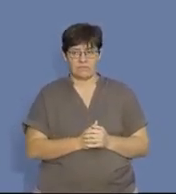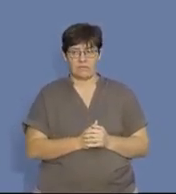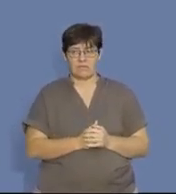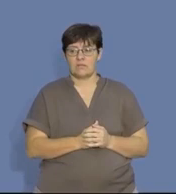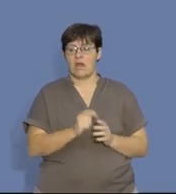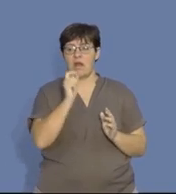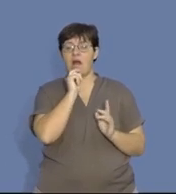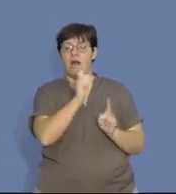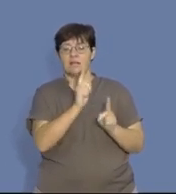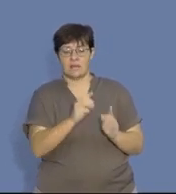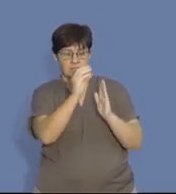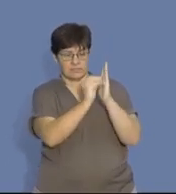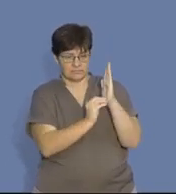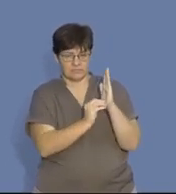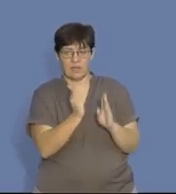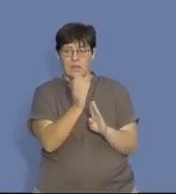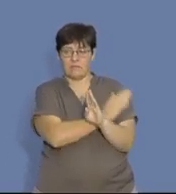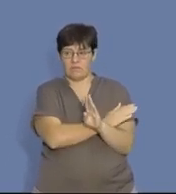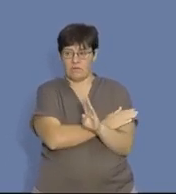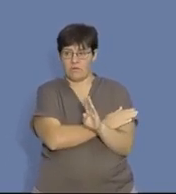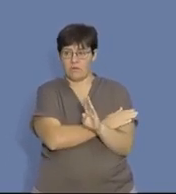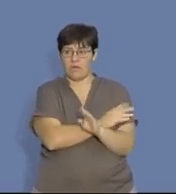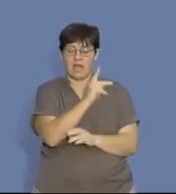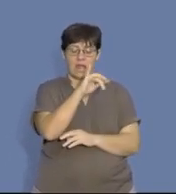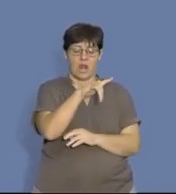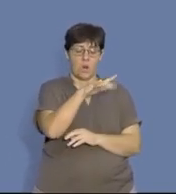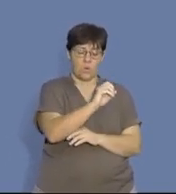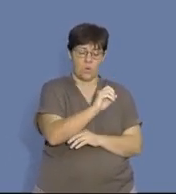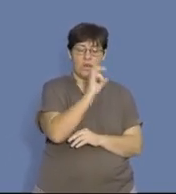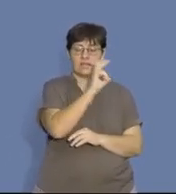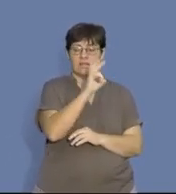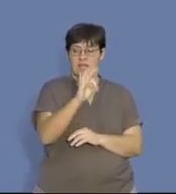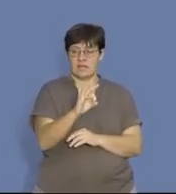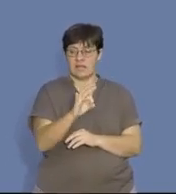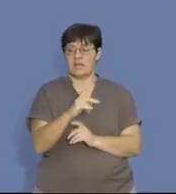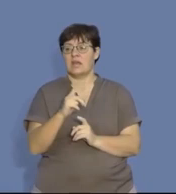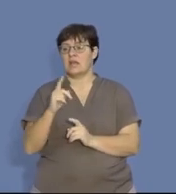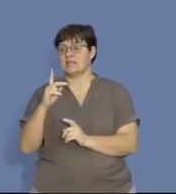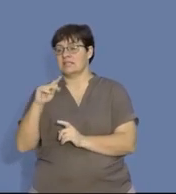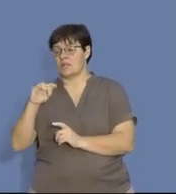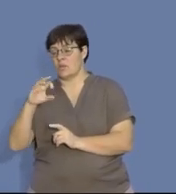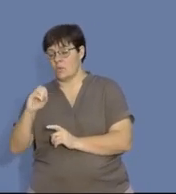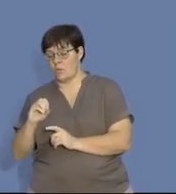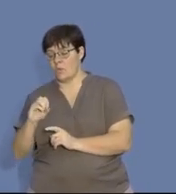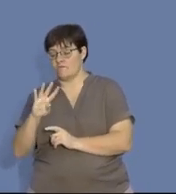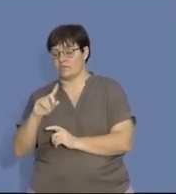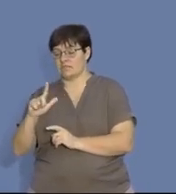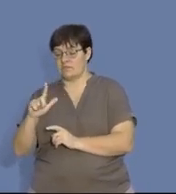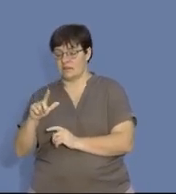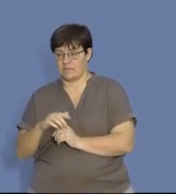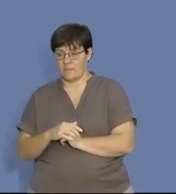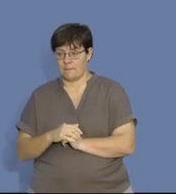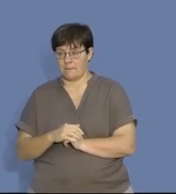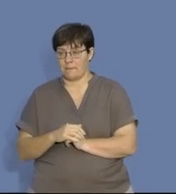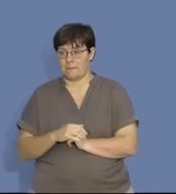quickly rewrite the answers that we had from the previous page. So, Kylo, 33, Tino, 47. I just want to